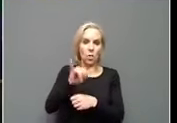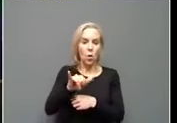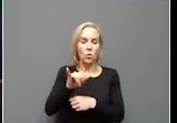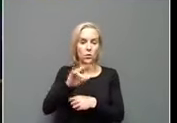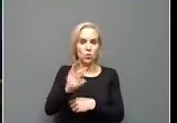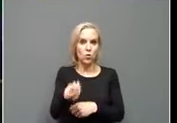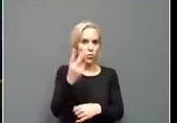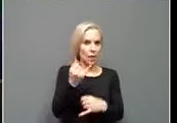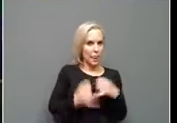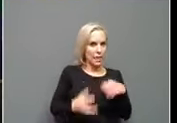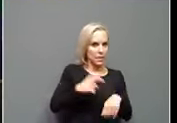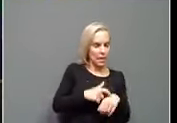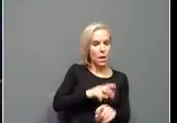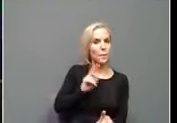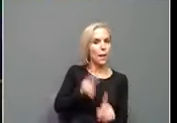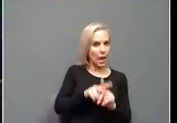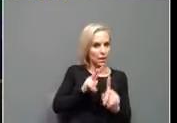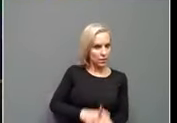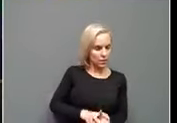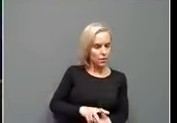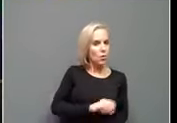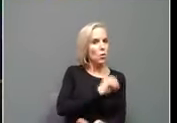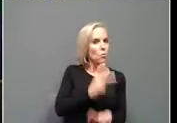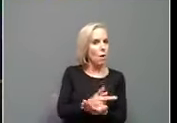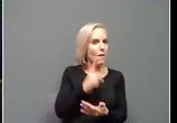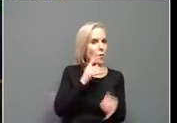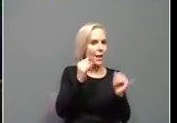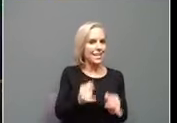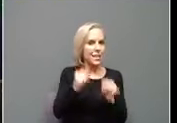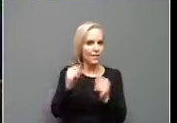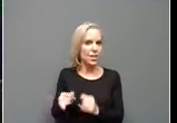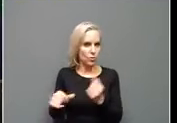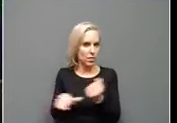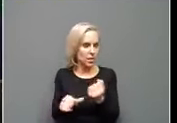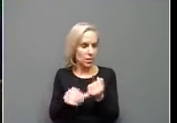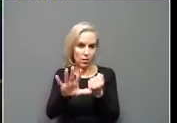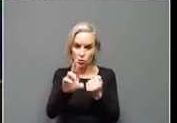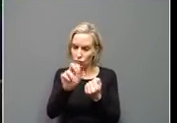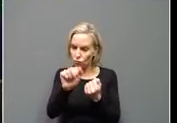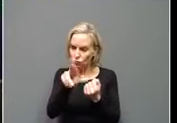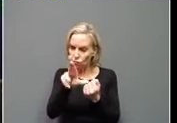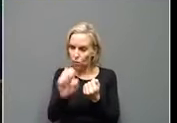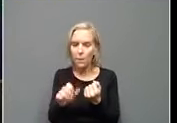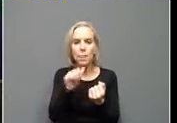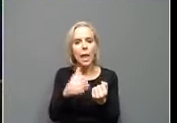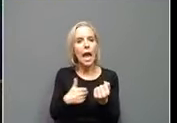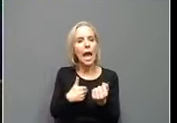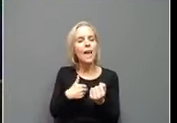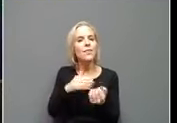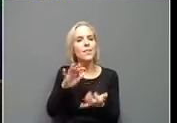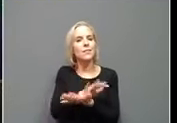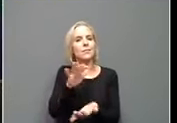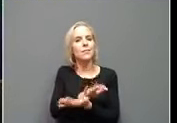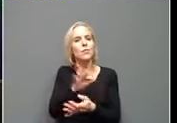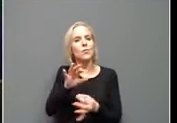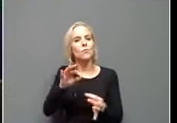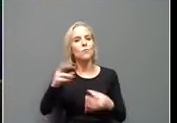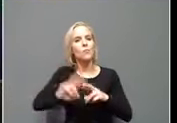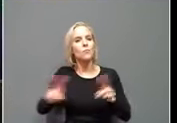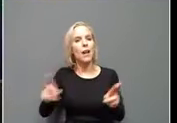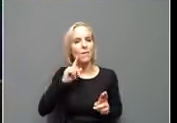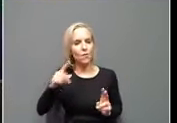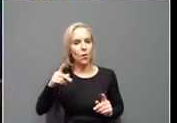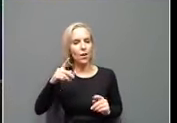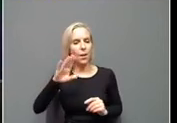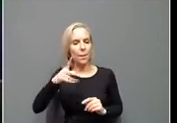that got applied, uh, that got approved for individual assistance, which is really rare, but didn't have the documentation in for public assistance. They now do,